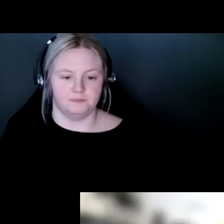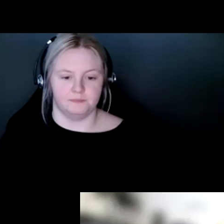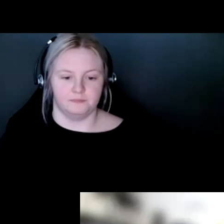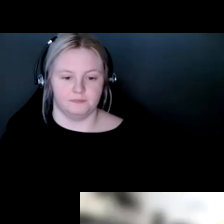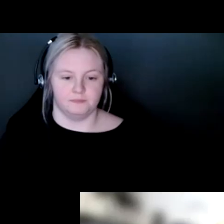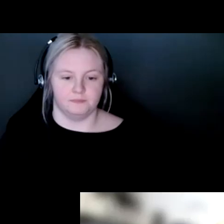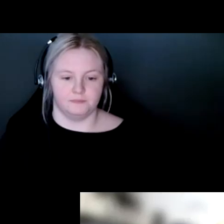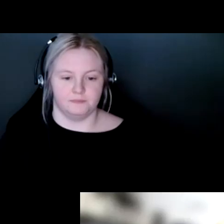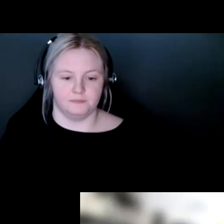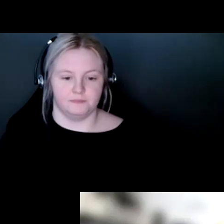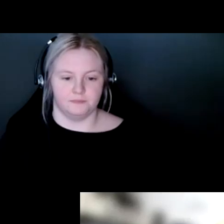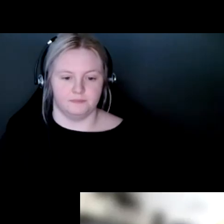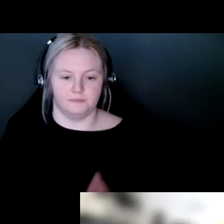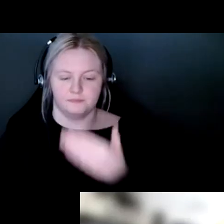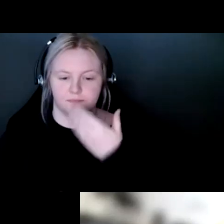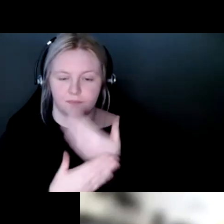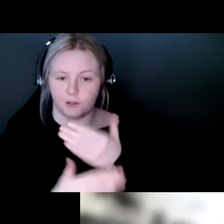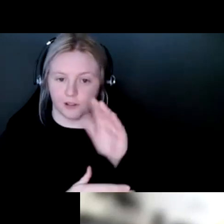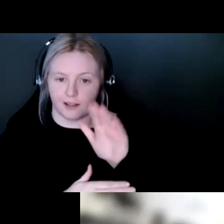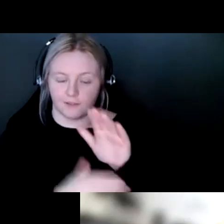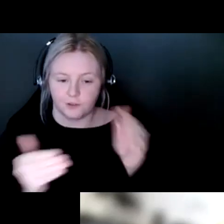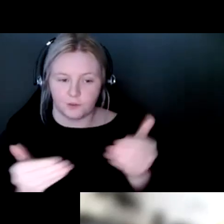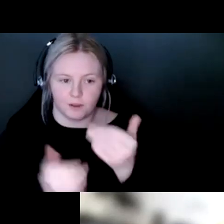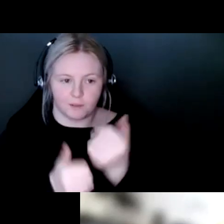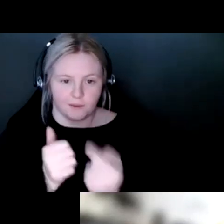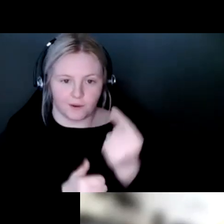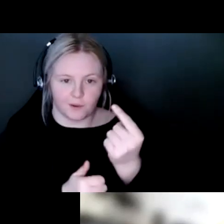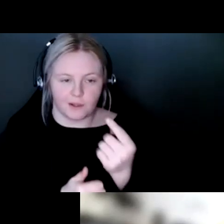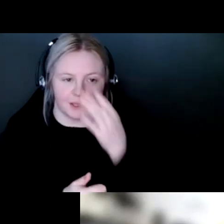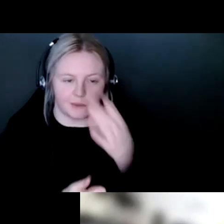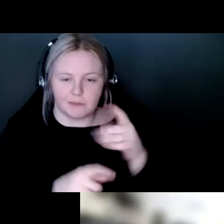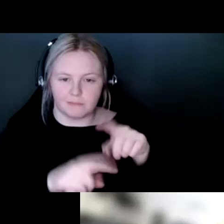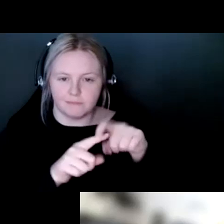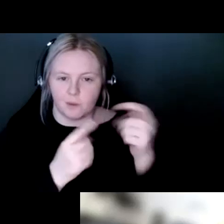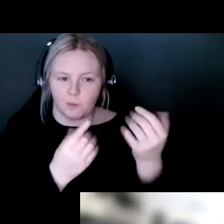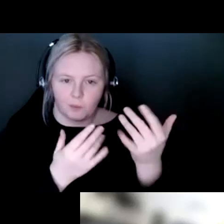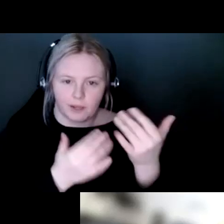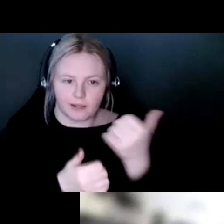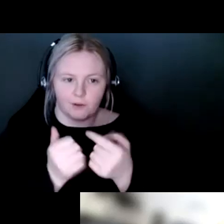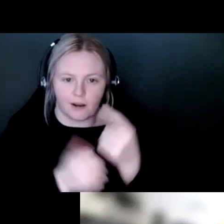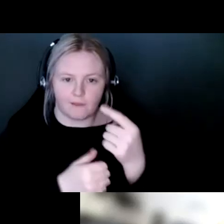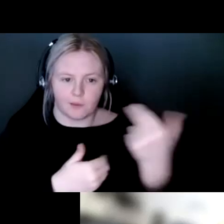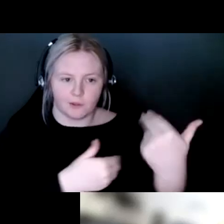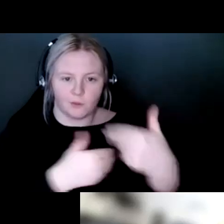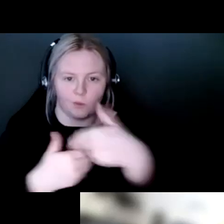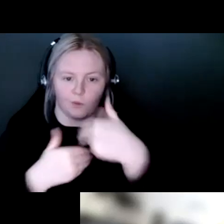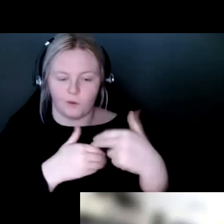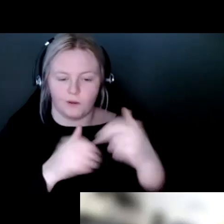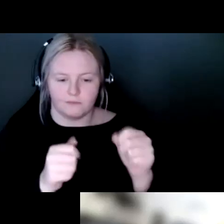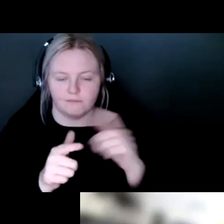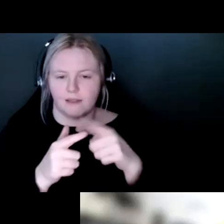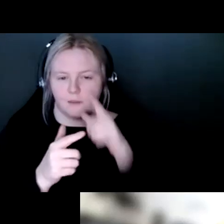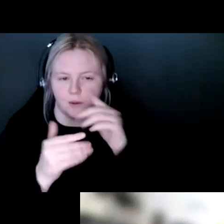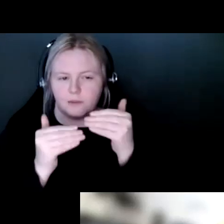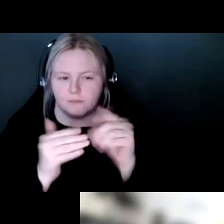Good afternoon and welcome everyone. I'm just going to give a few seconds to let everyone sort of filter into the room and we'll get started in just